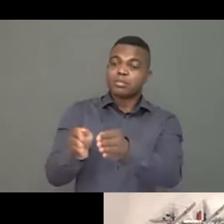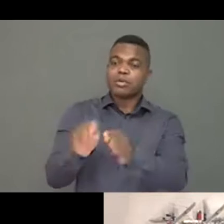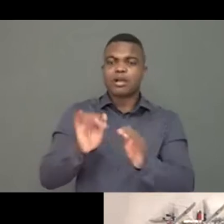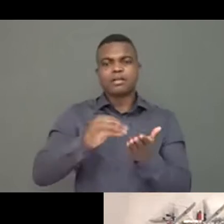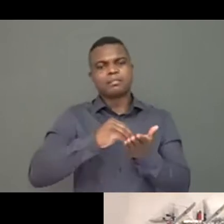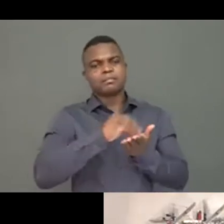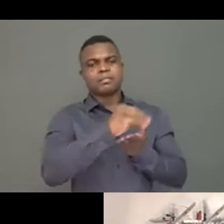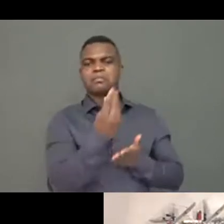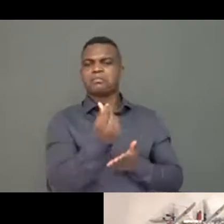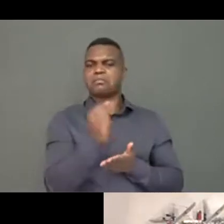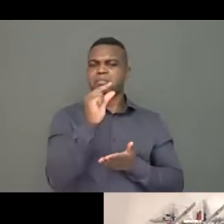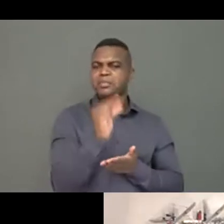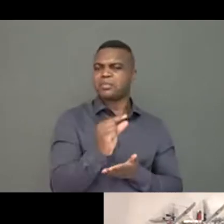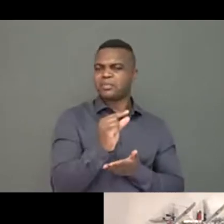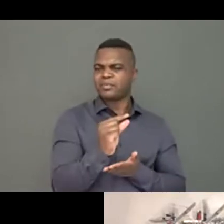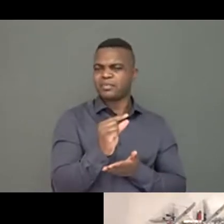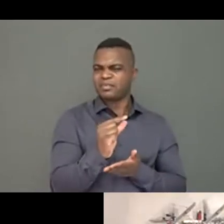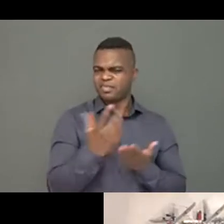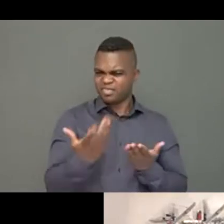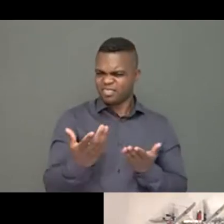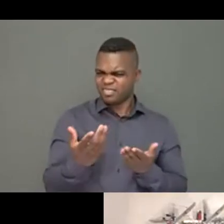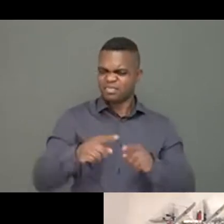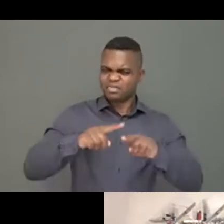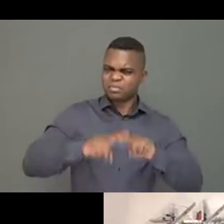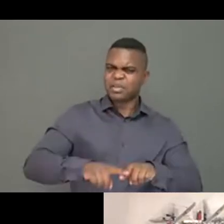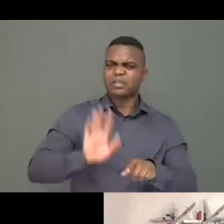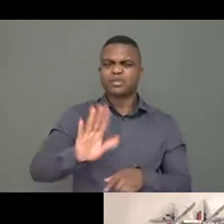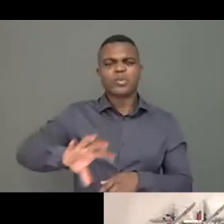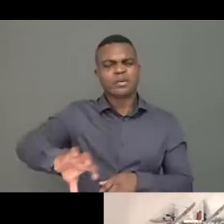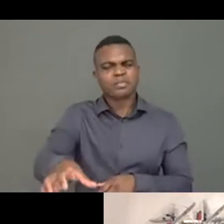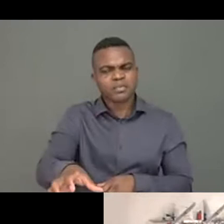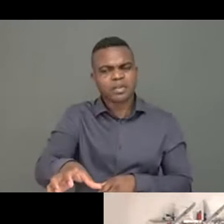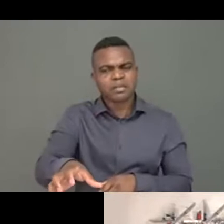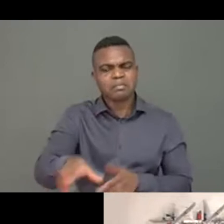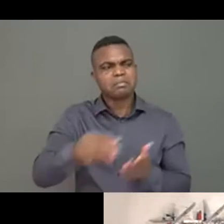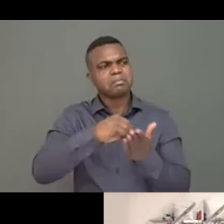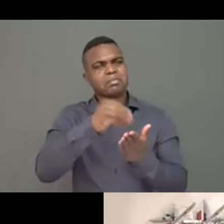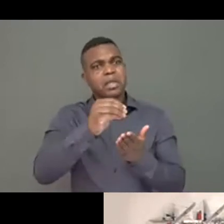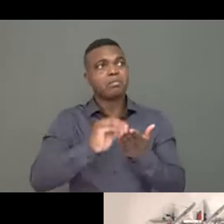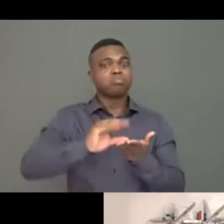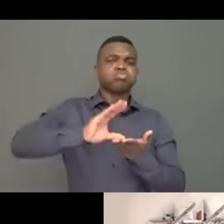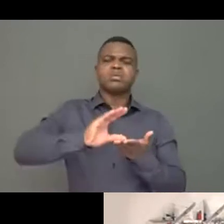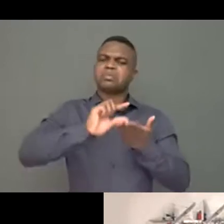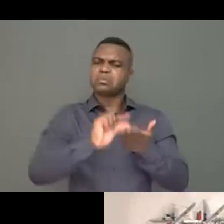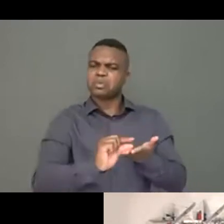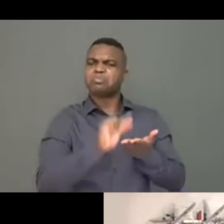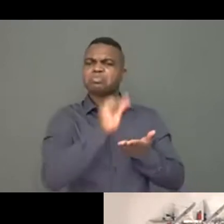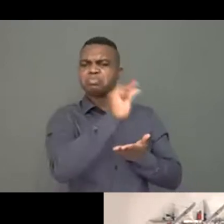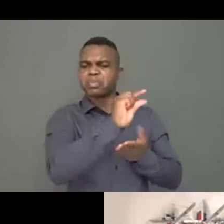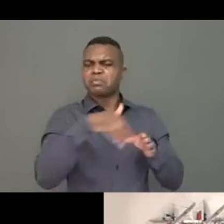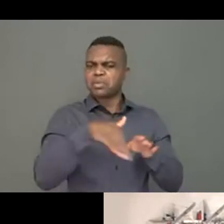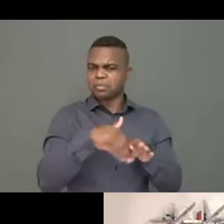Alliance. We welcome any kind of organization willing to join the CHS and engage